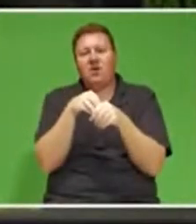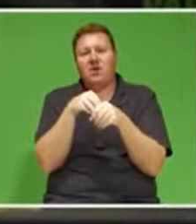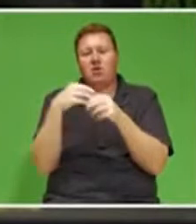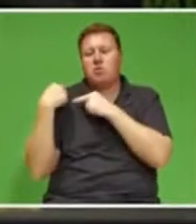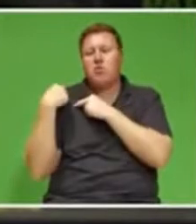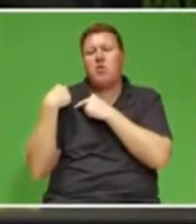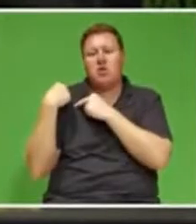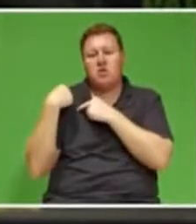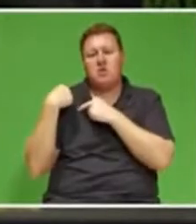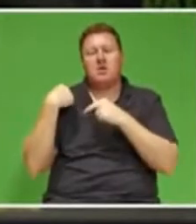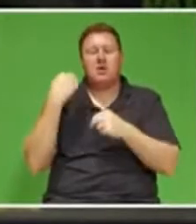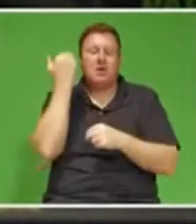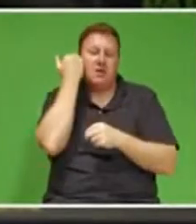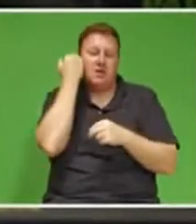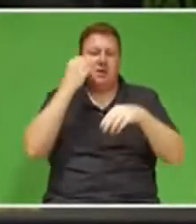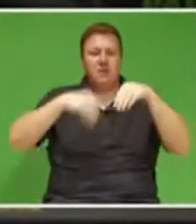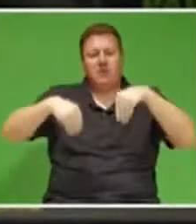capture.